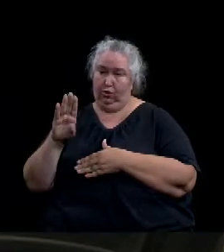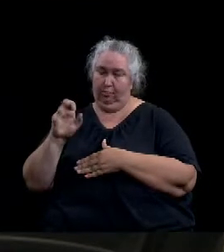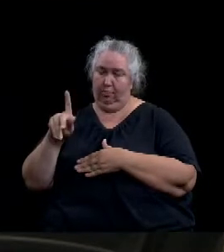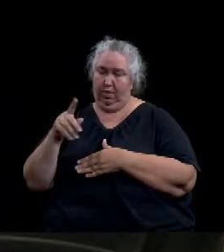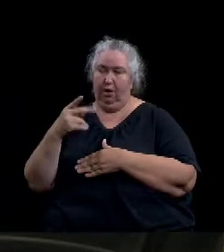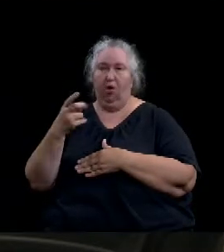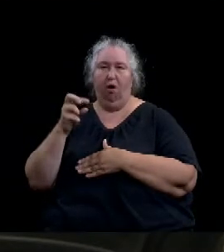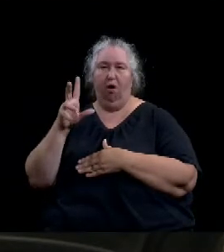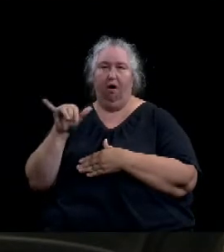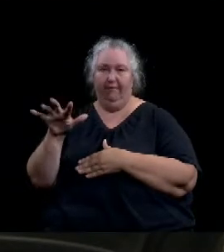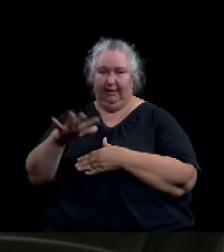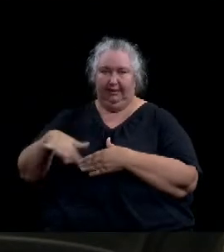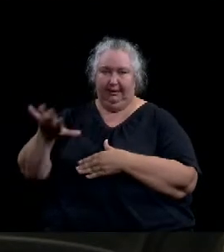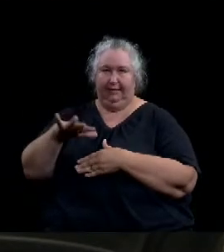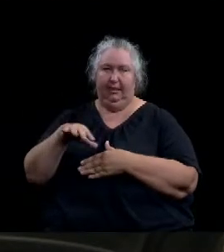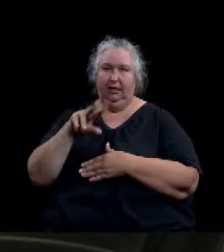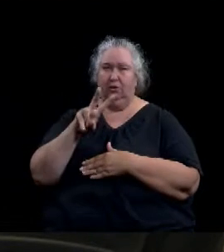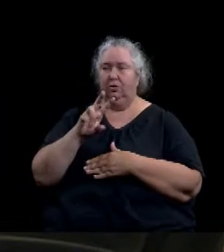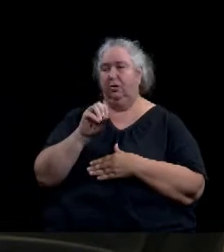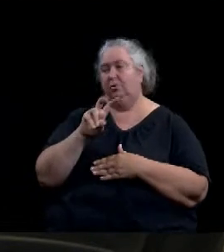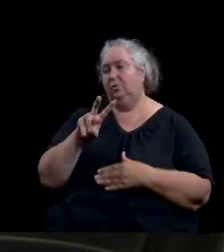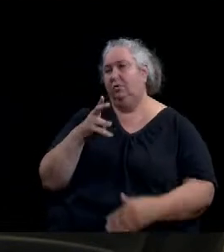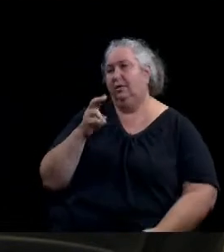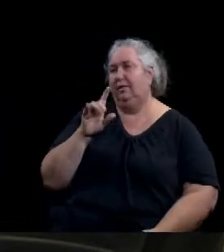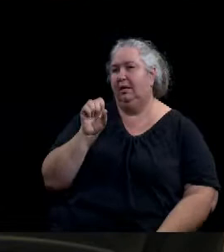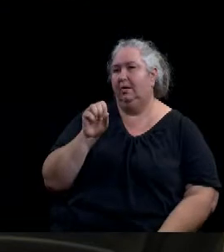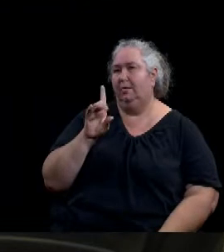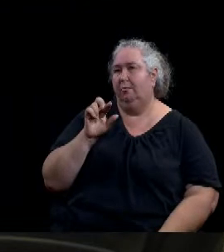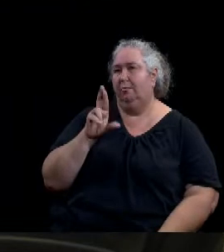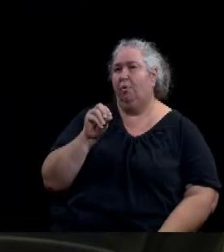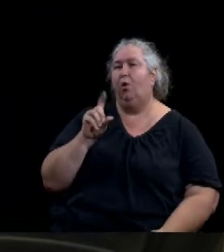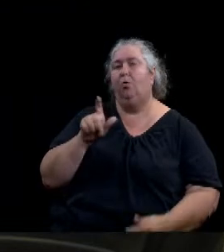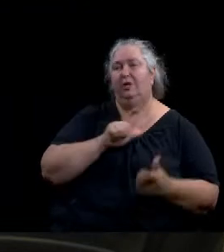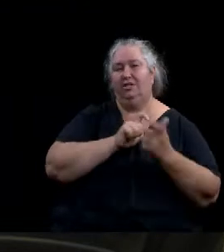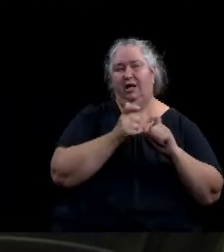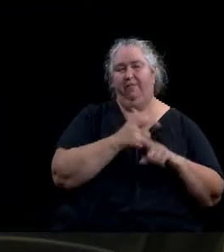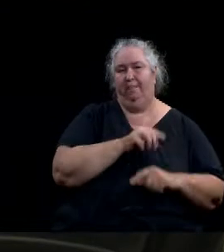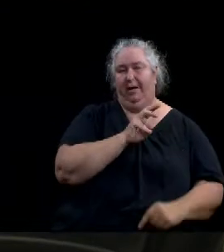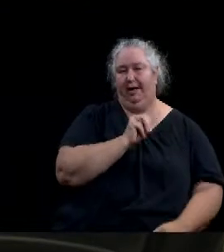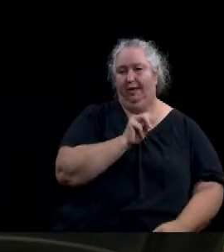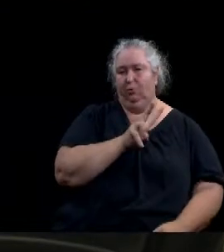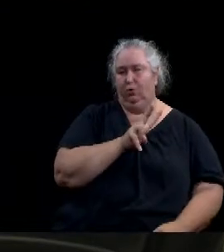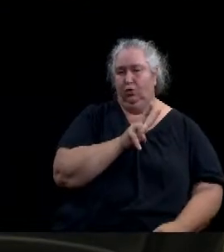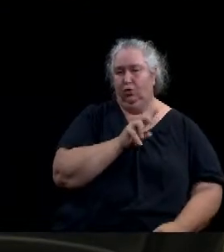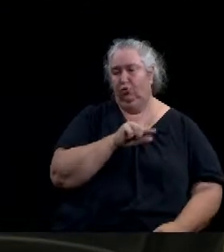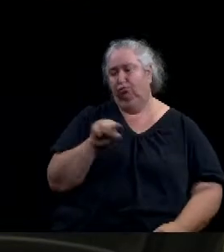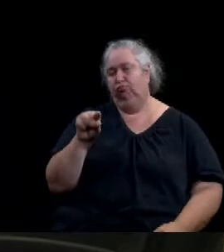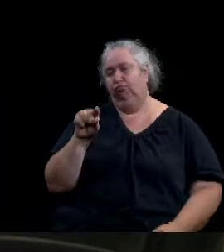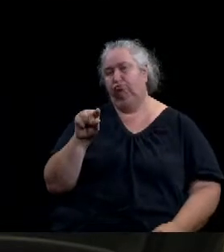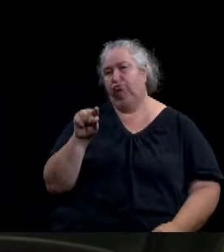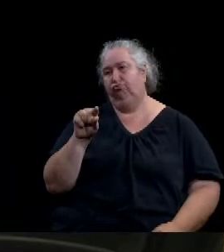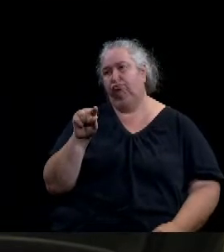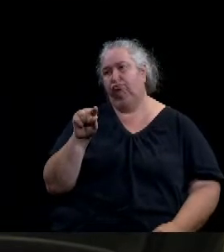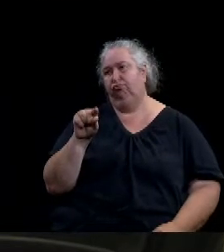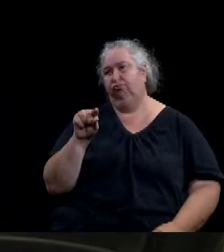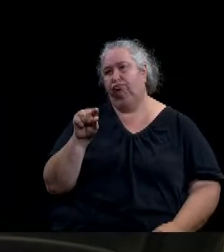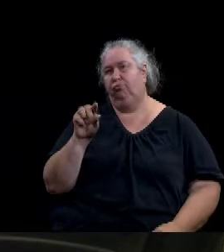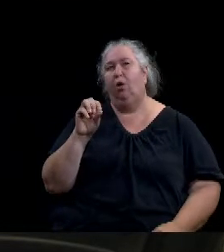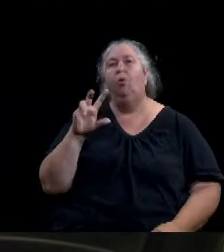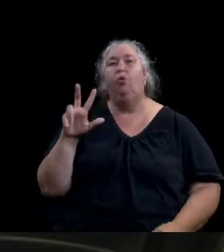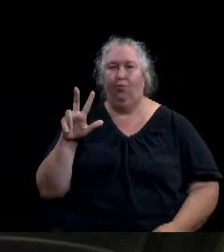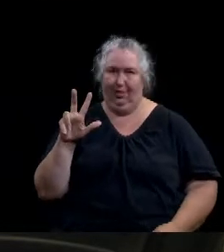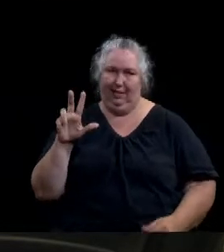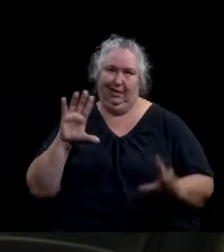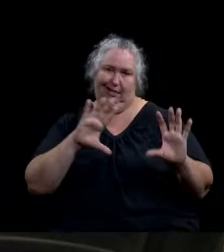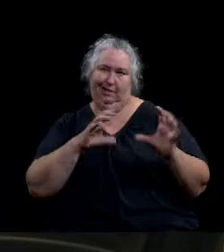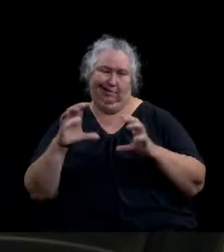shall be changed from M2 district classification to come be designated into 03 district classification. Providing for penalties, providing a severability clause